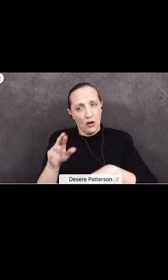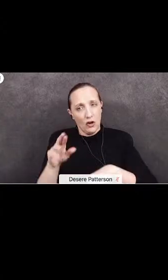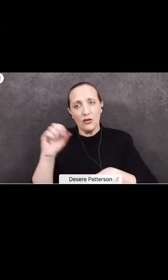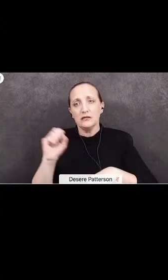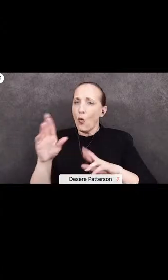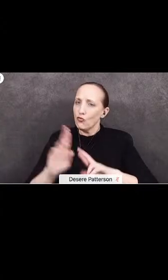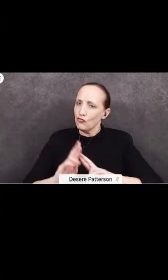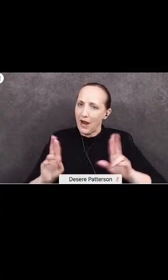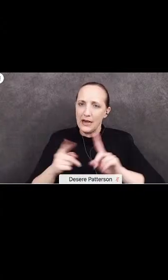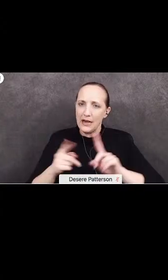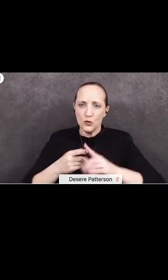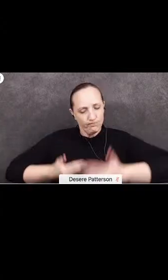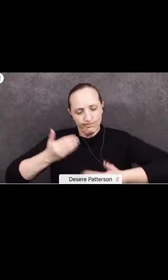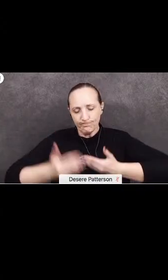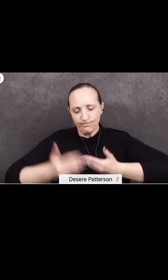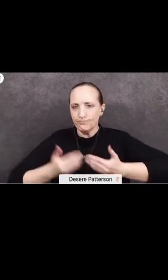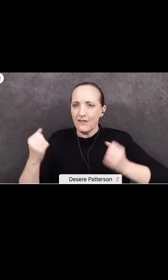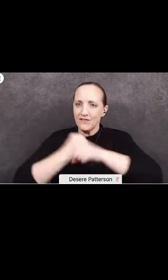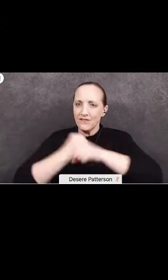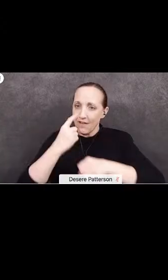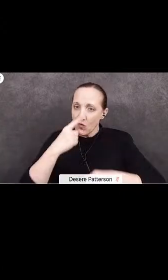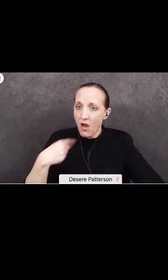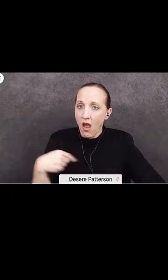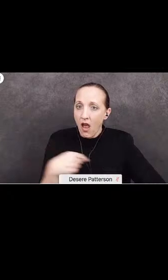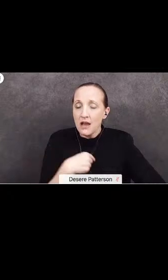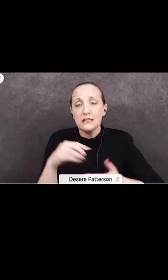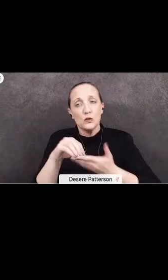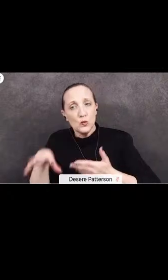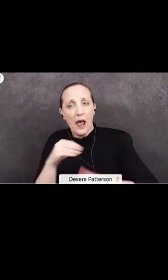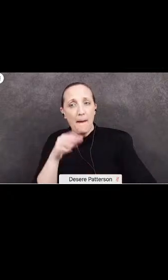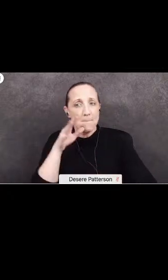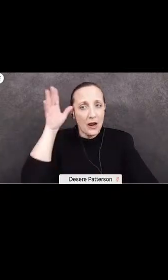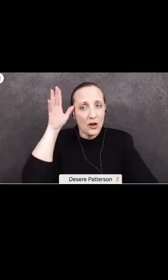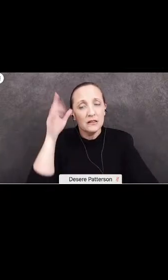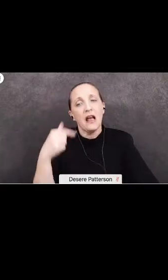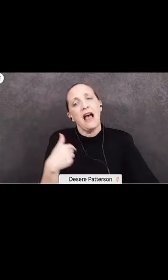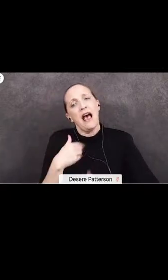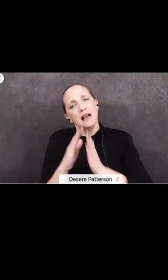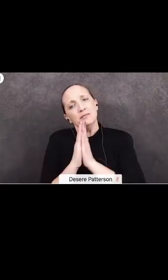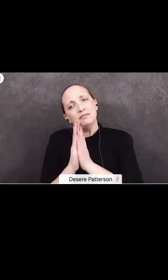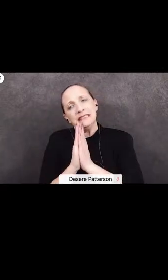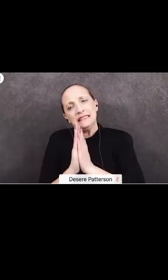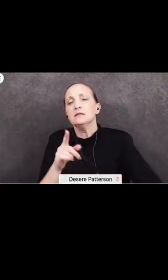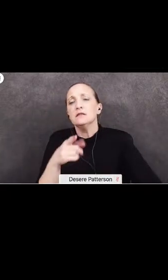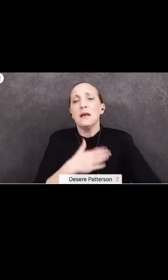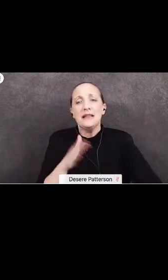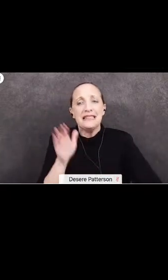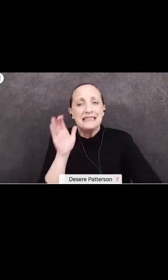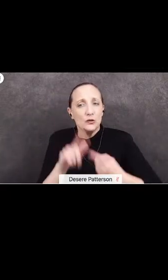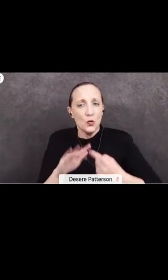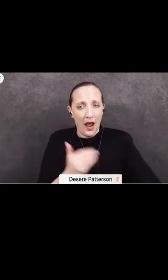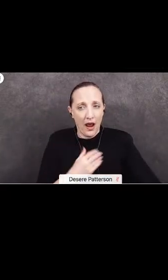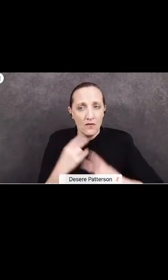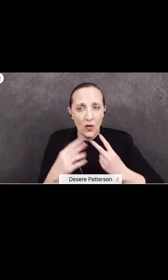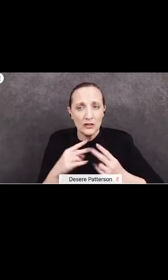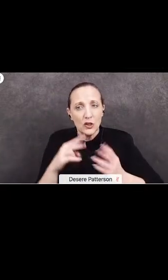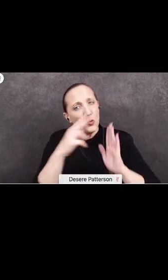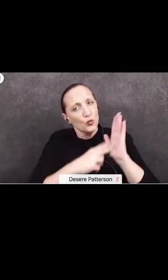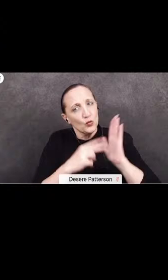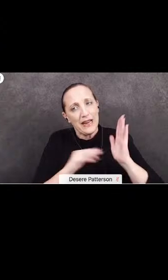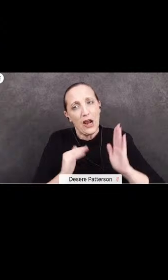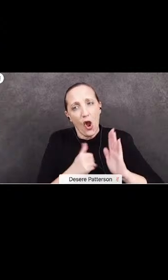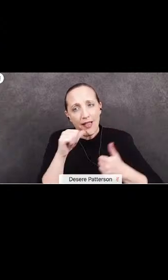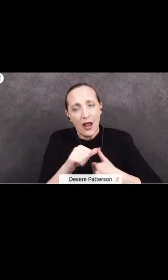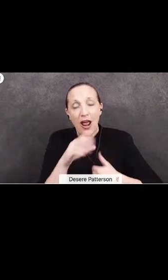was prepared to dig in our heels and fight for us, the students and the parents. I appeal to you. Please listen to our voices, read our letters and